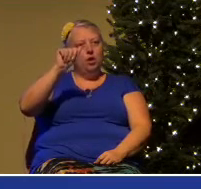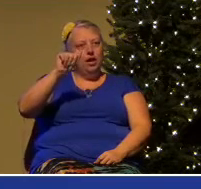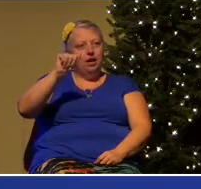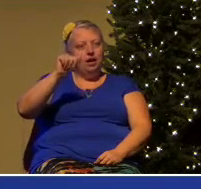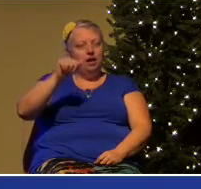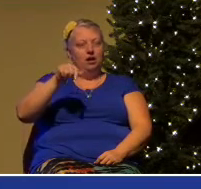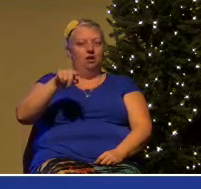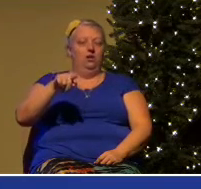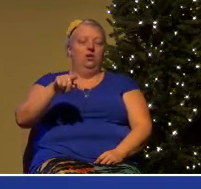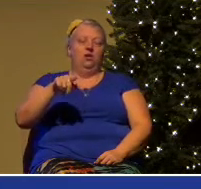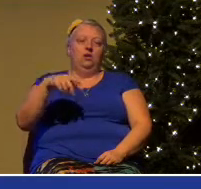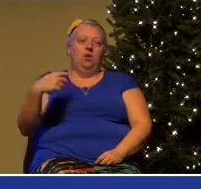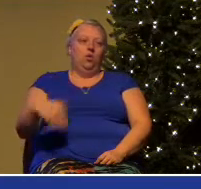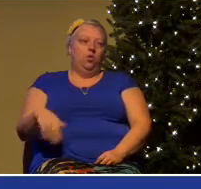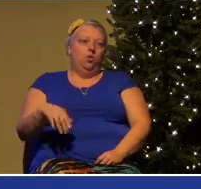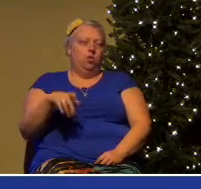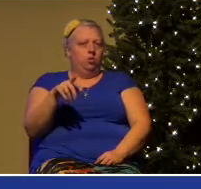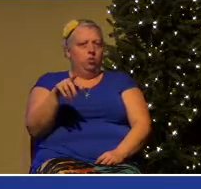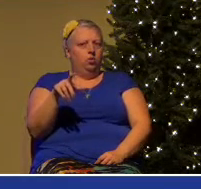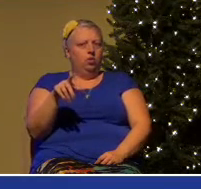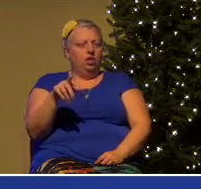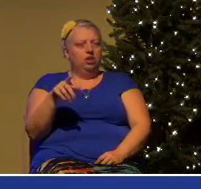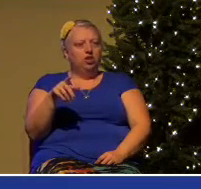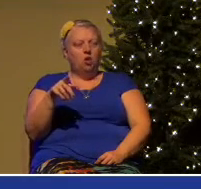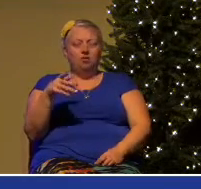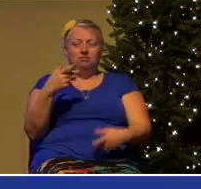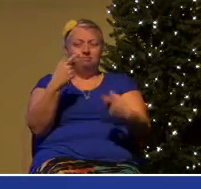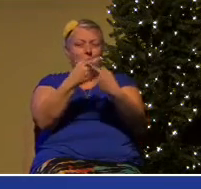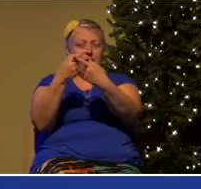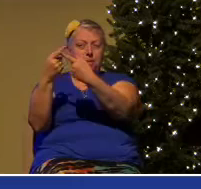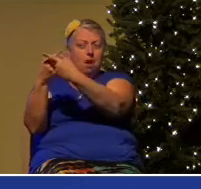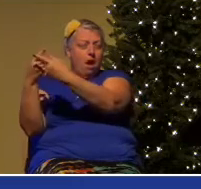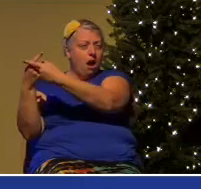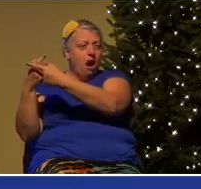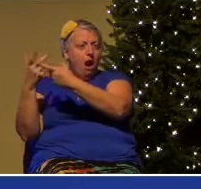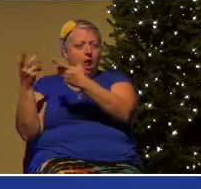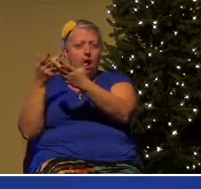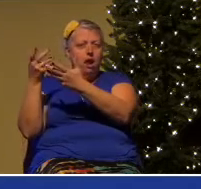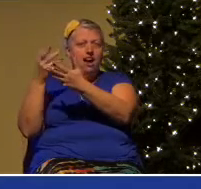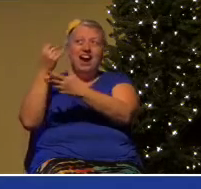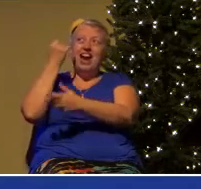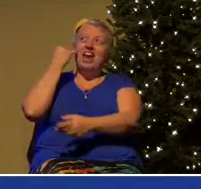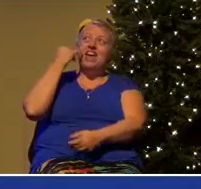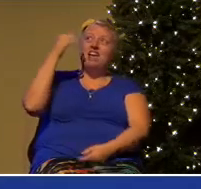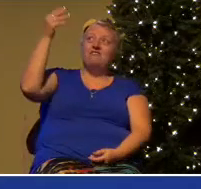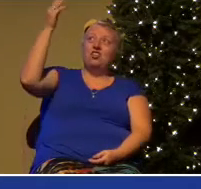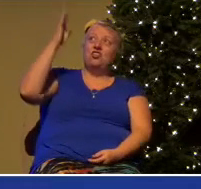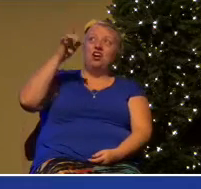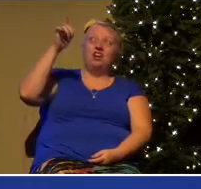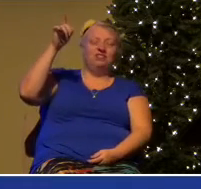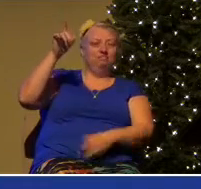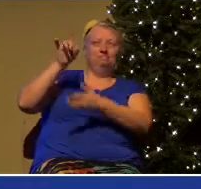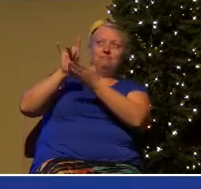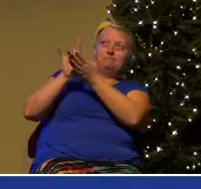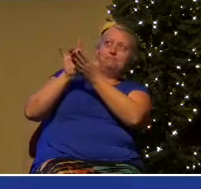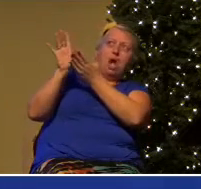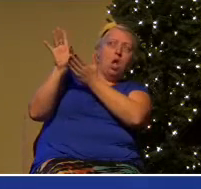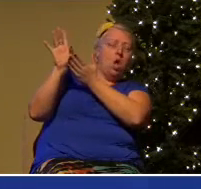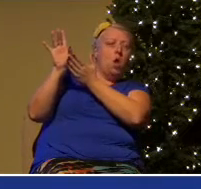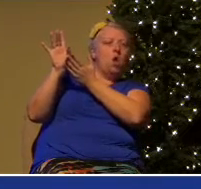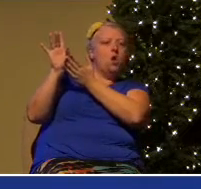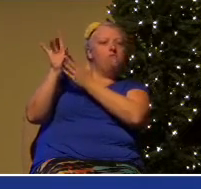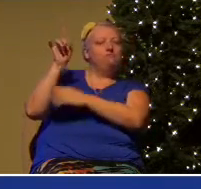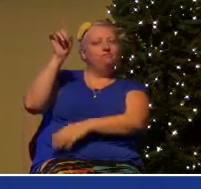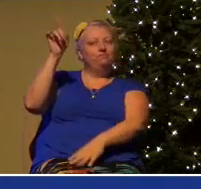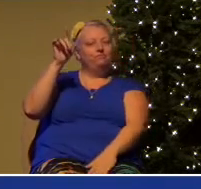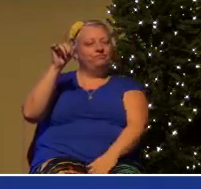Remember, the problem is, when you take God out of the equation, and you no longer allow God to define